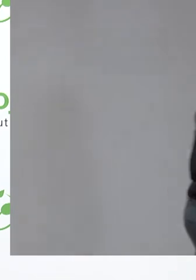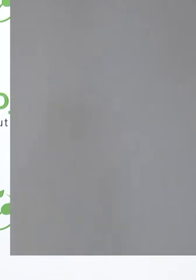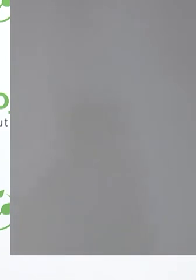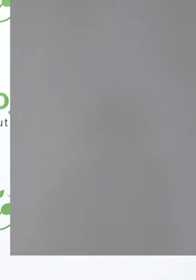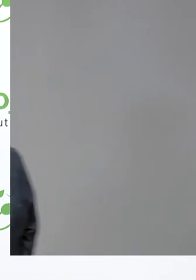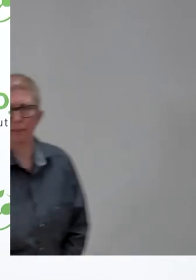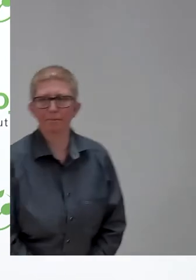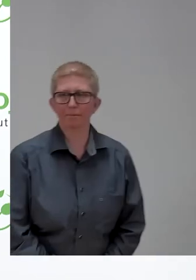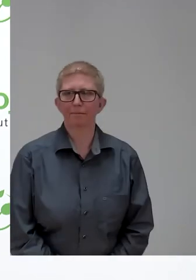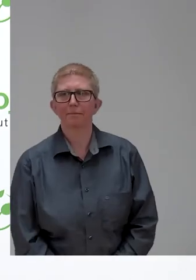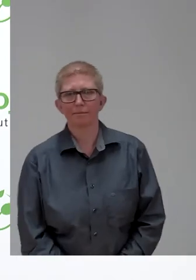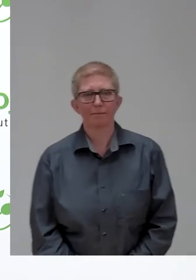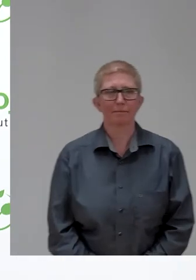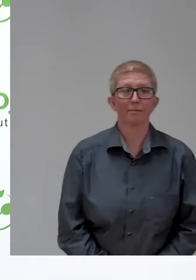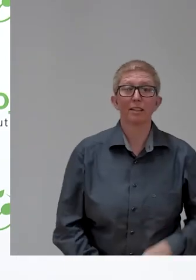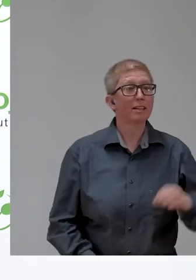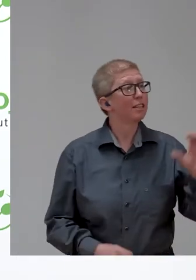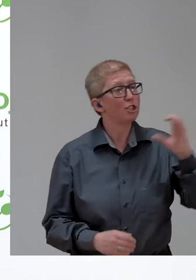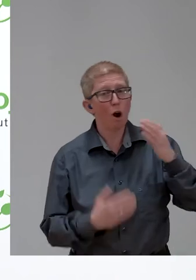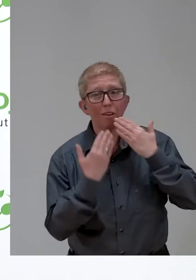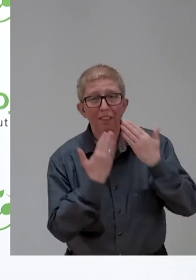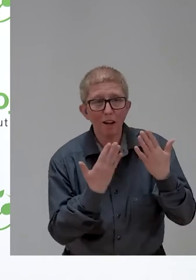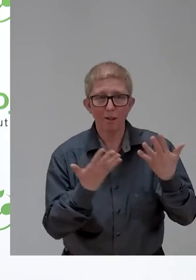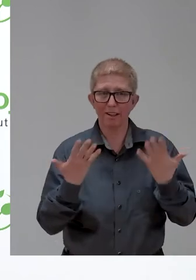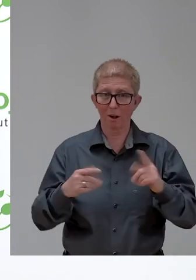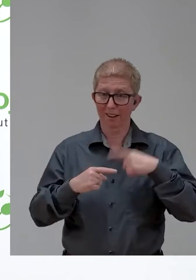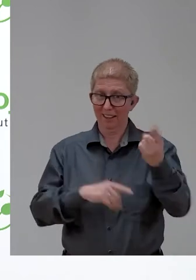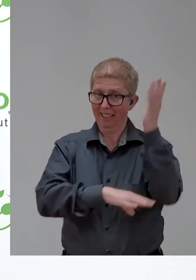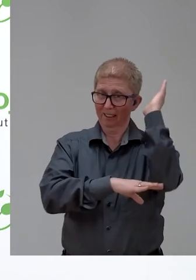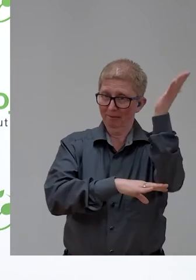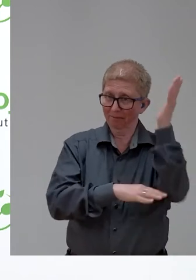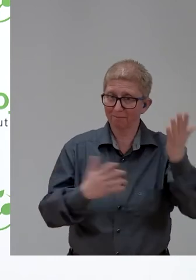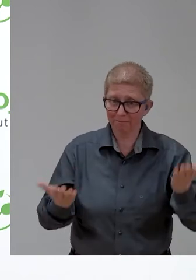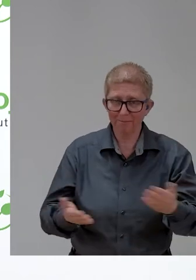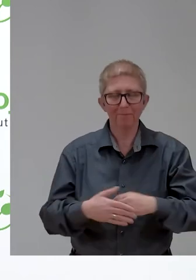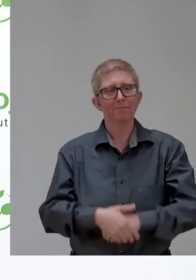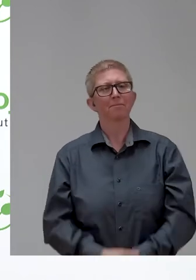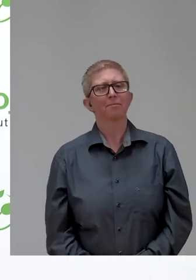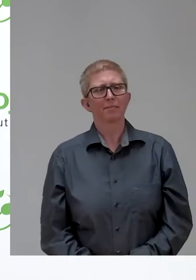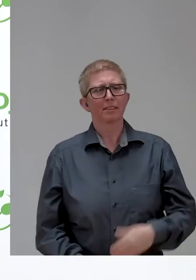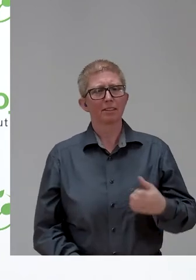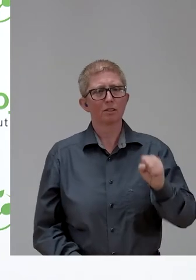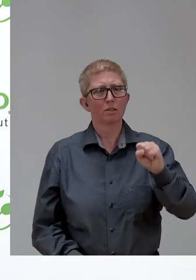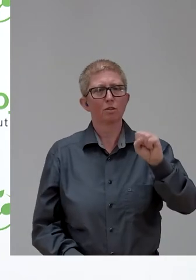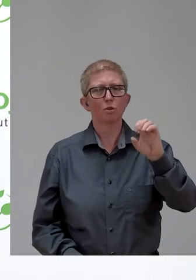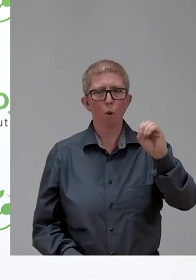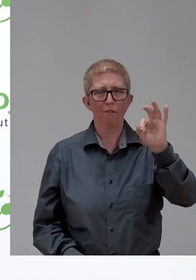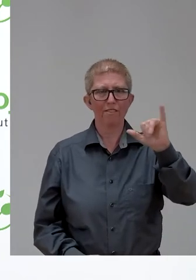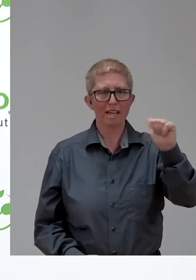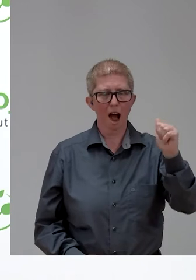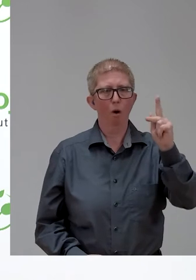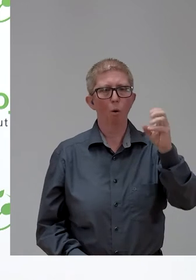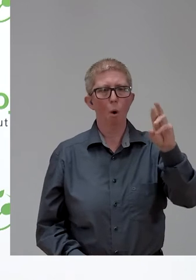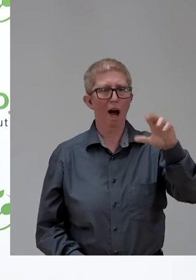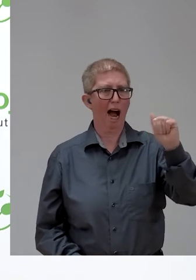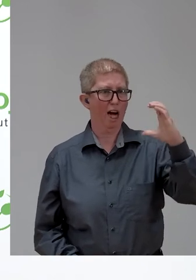Charlotte, thanks again. I'm now moving on to our next keynote speech, which is Sophia Korach. Sophia is Senior